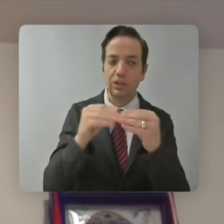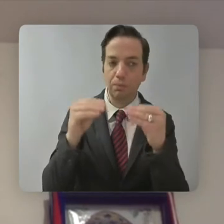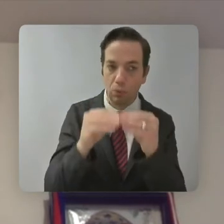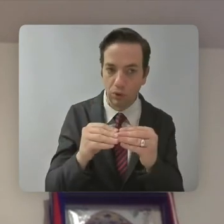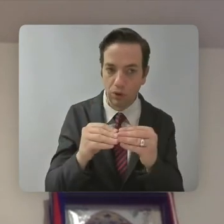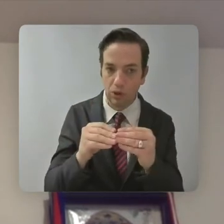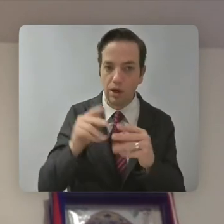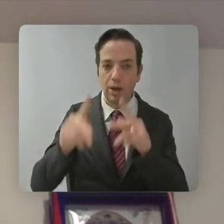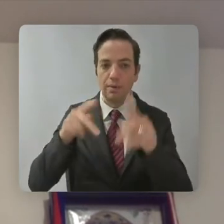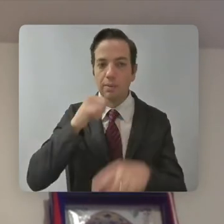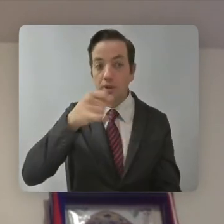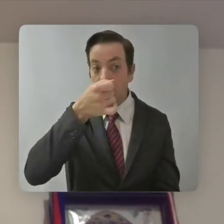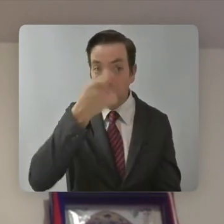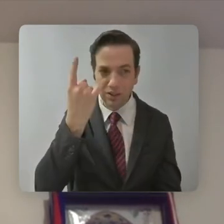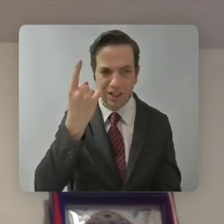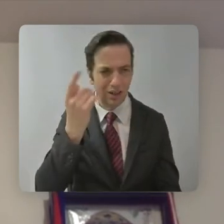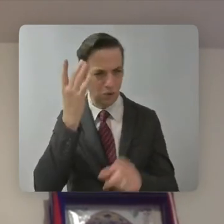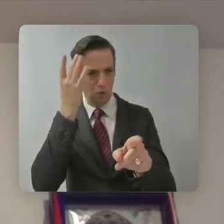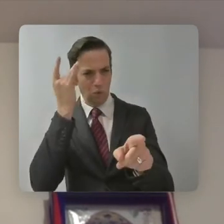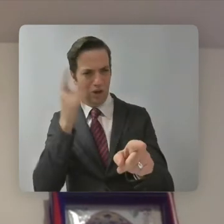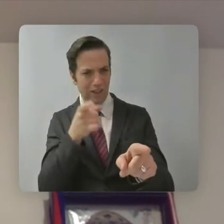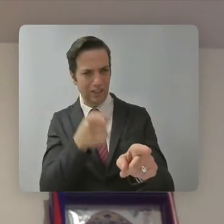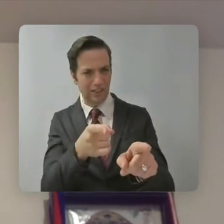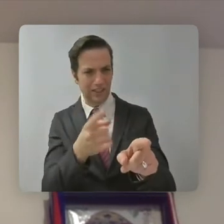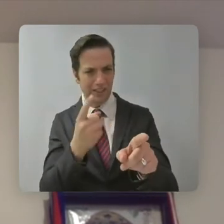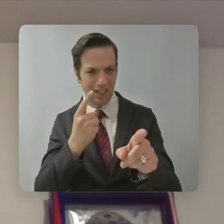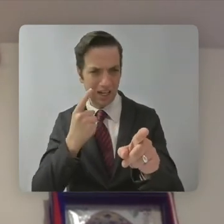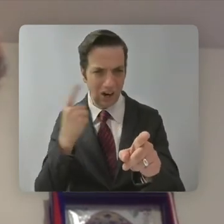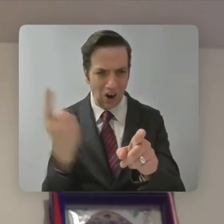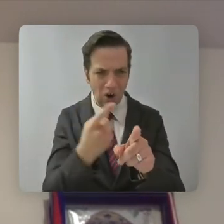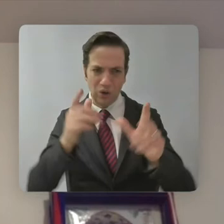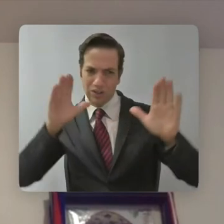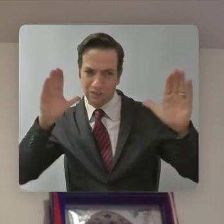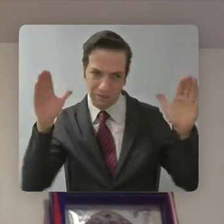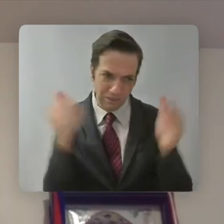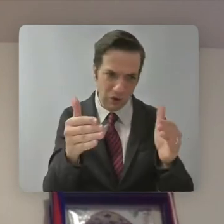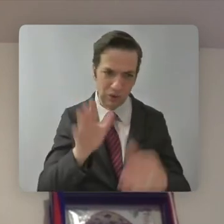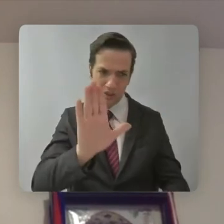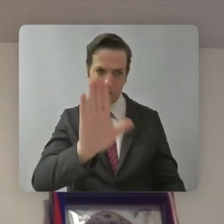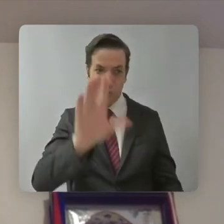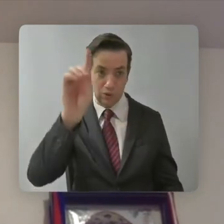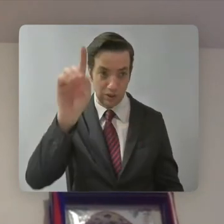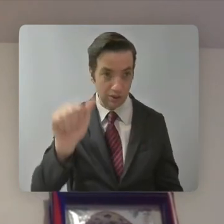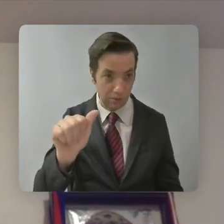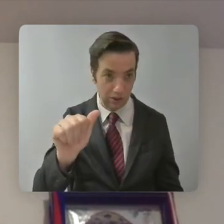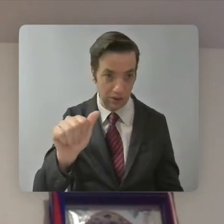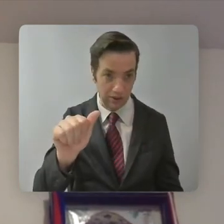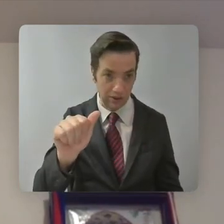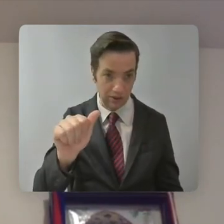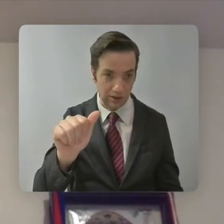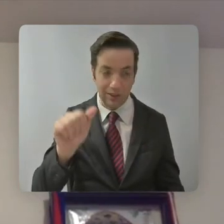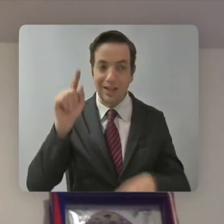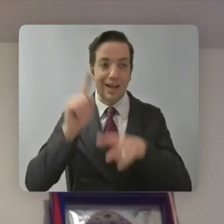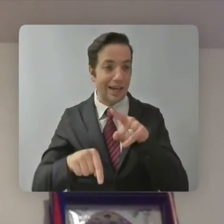around my disability? And why can't it just be a character that happens to be in a wheelchair? Like, I just don't understand why